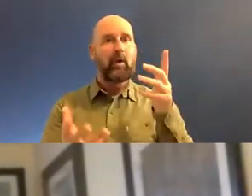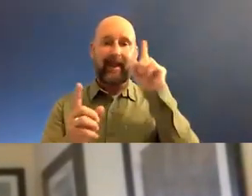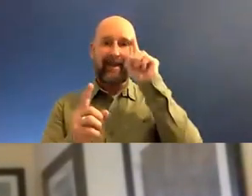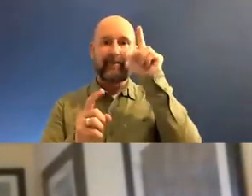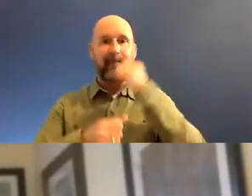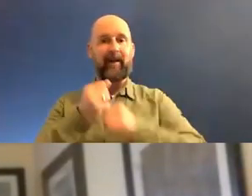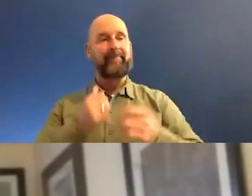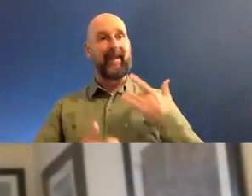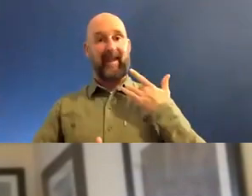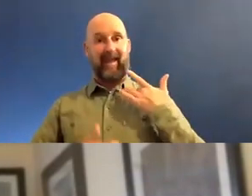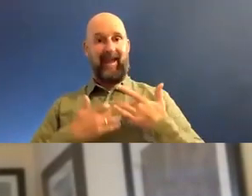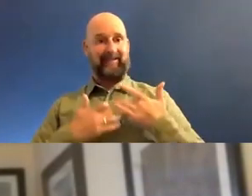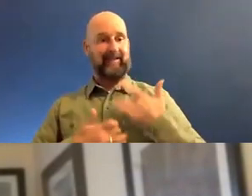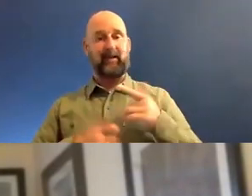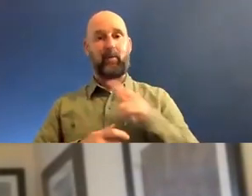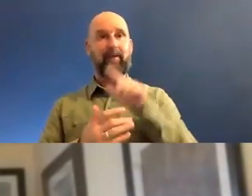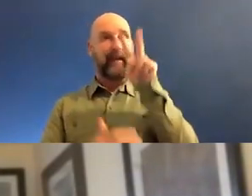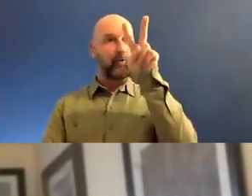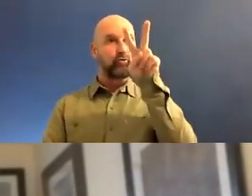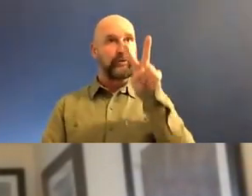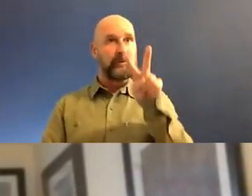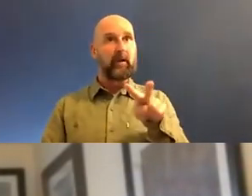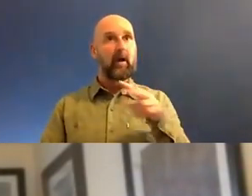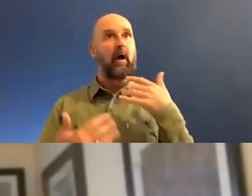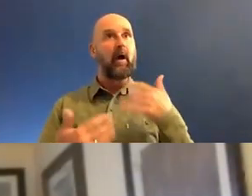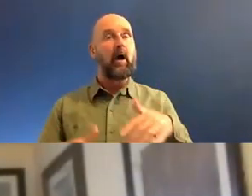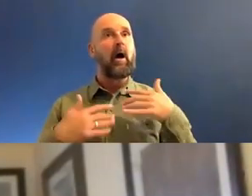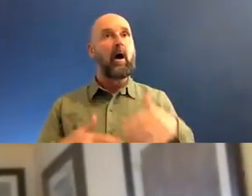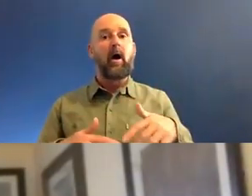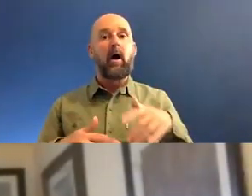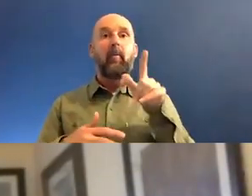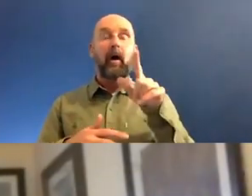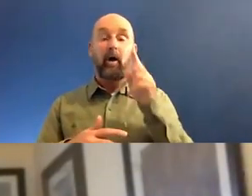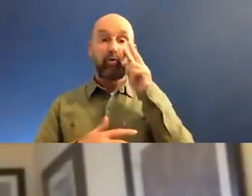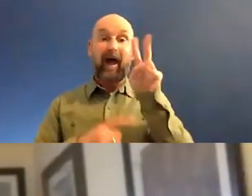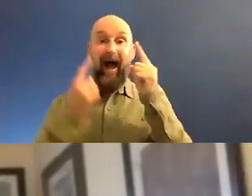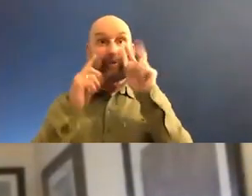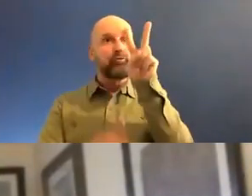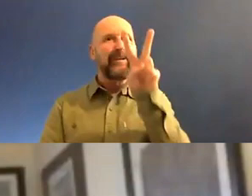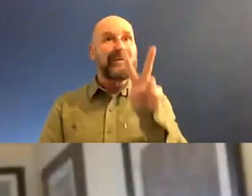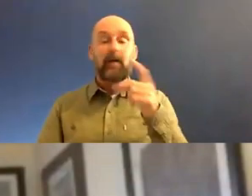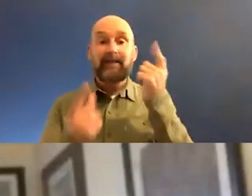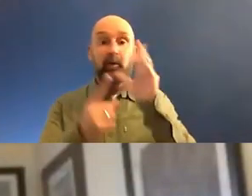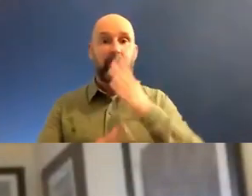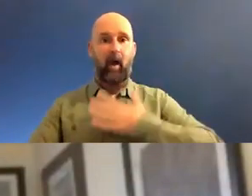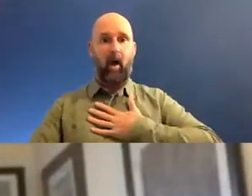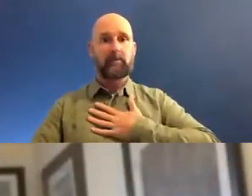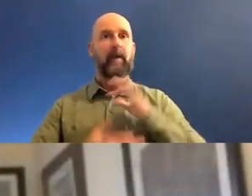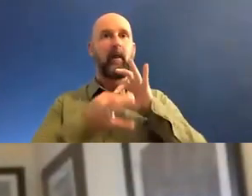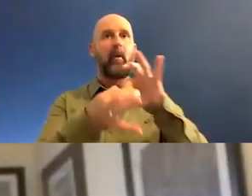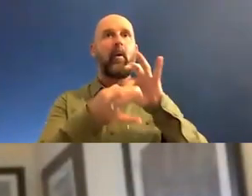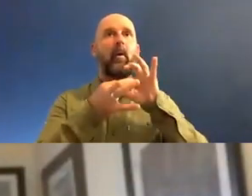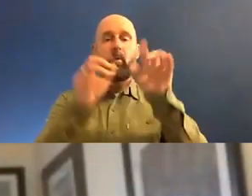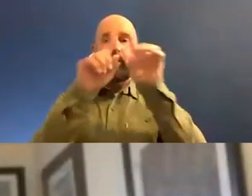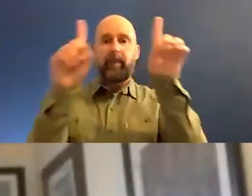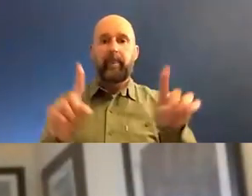them that they could read something they couldn't really read with the eyes, but could read with the heart. And that, that was, um, yeah.